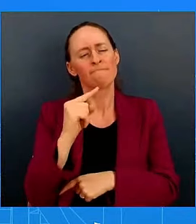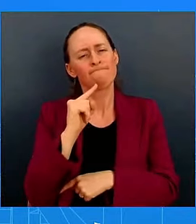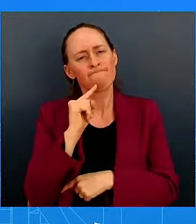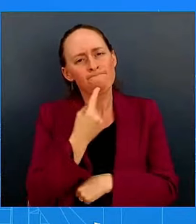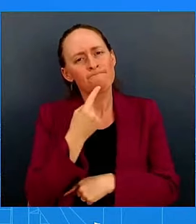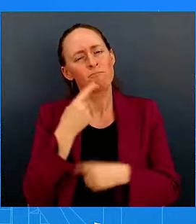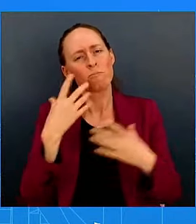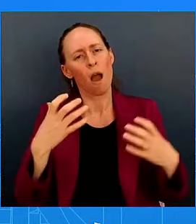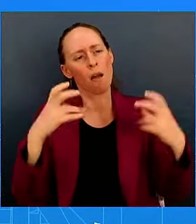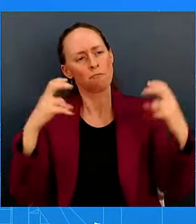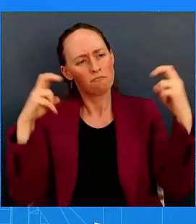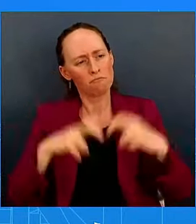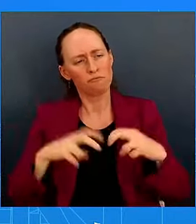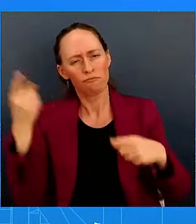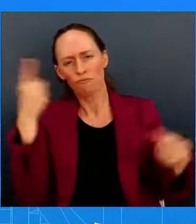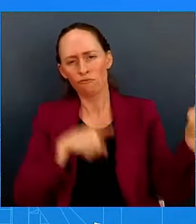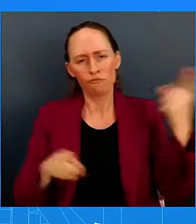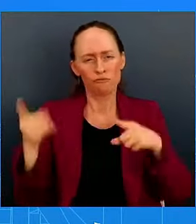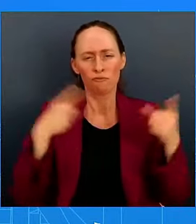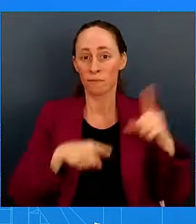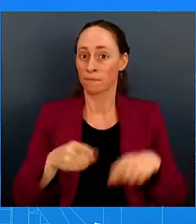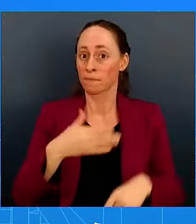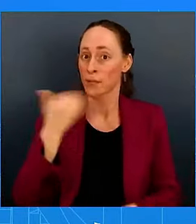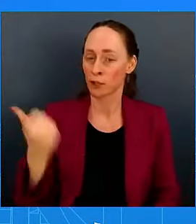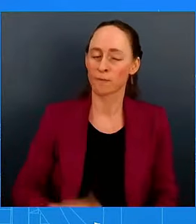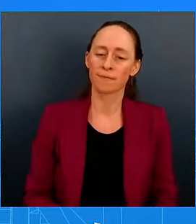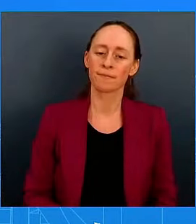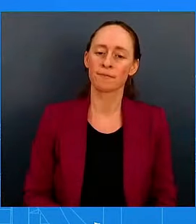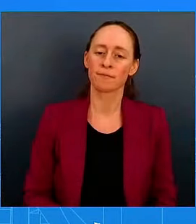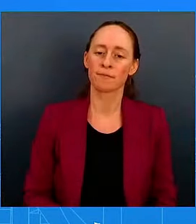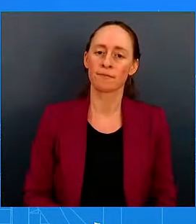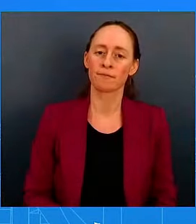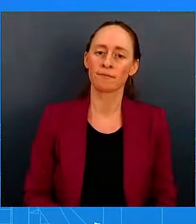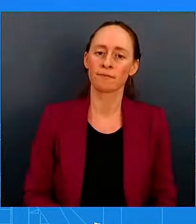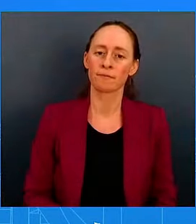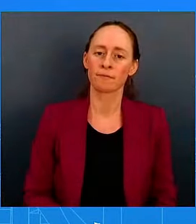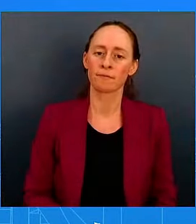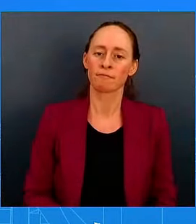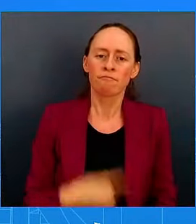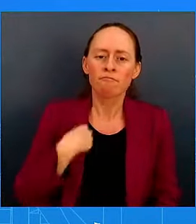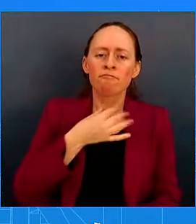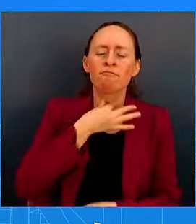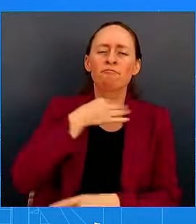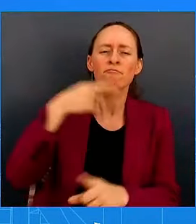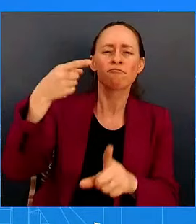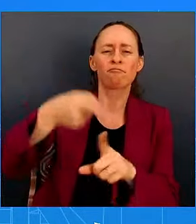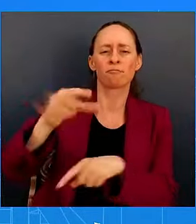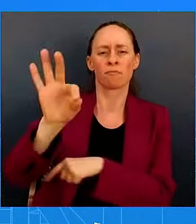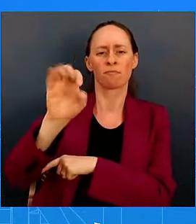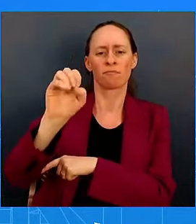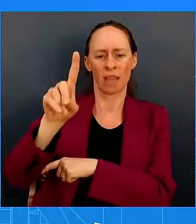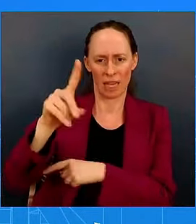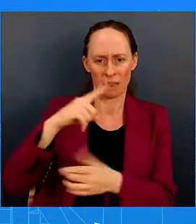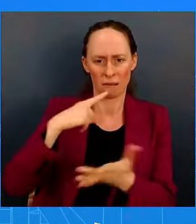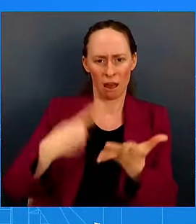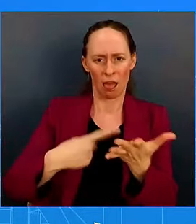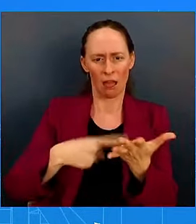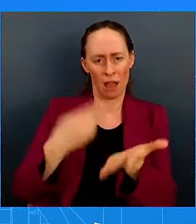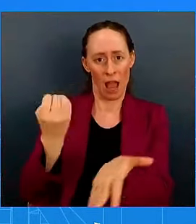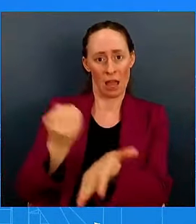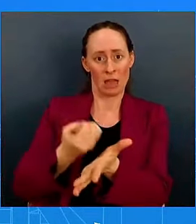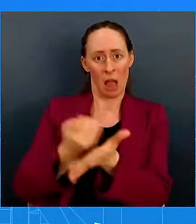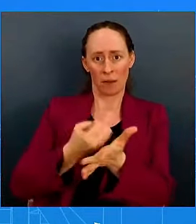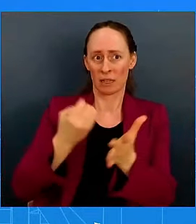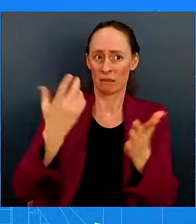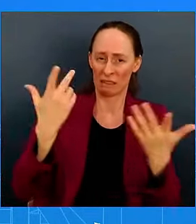workers. One more on the Fed. They said in their statement today that the economic outlook is uncertain and that they are attuned to kind of both sides of the coin there in terms of